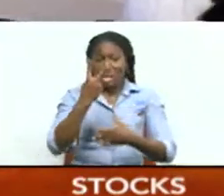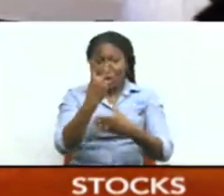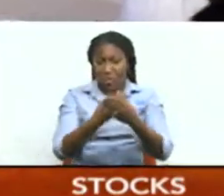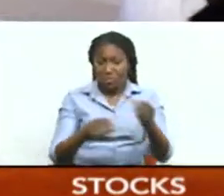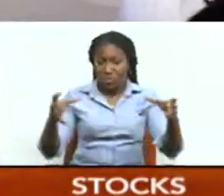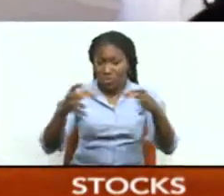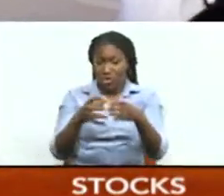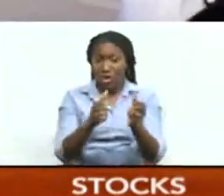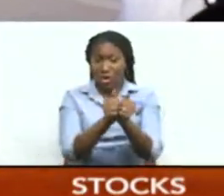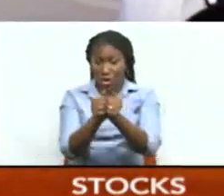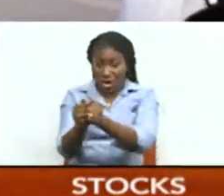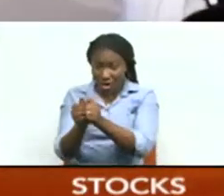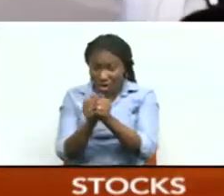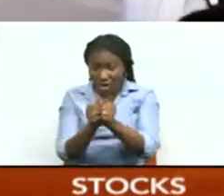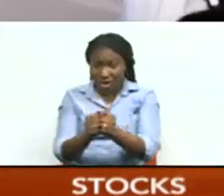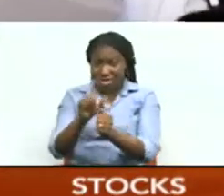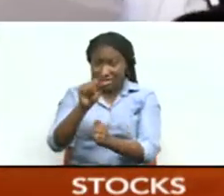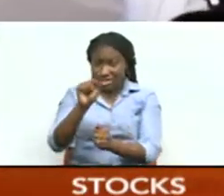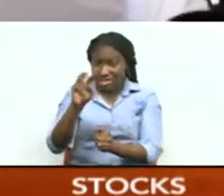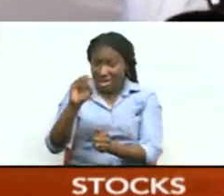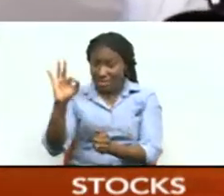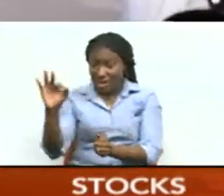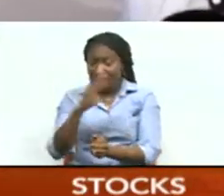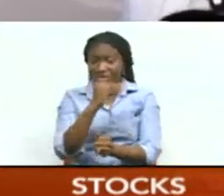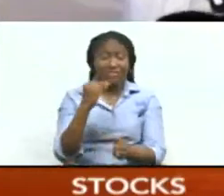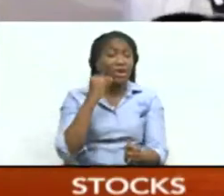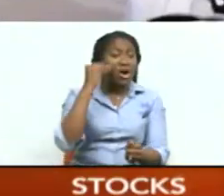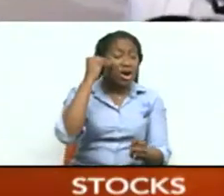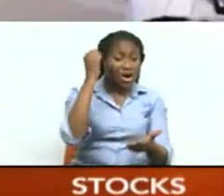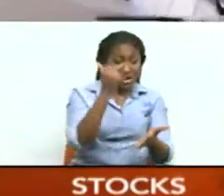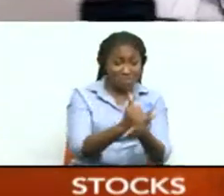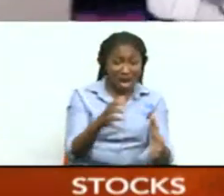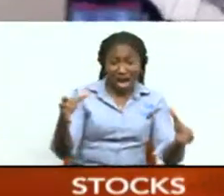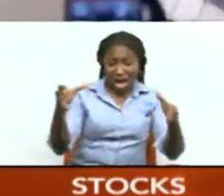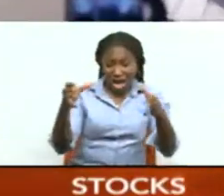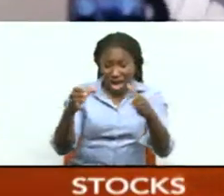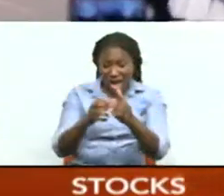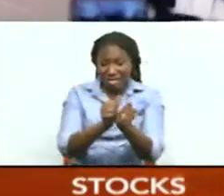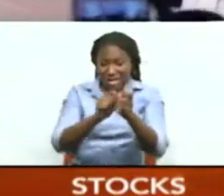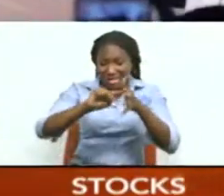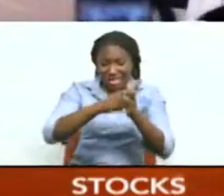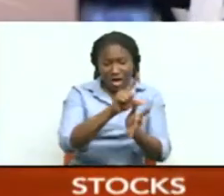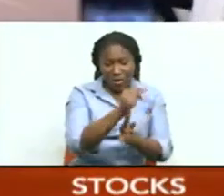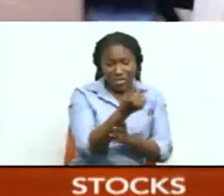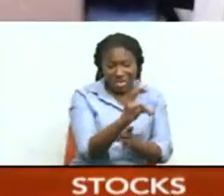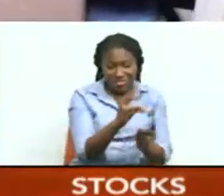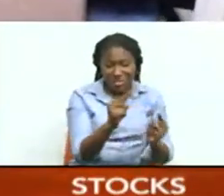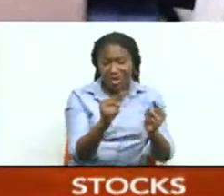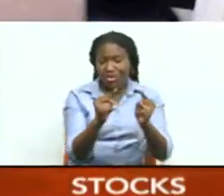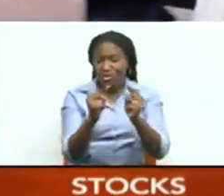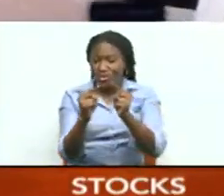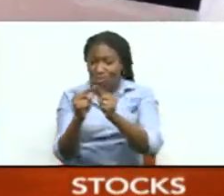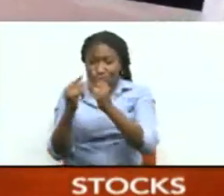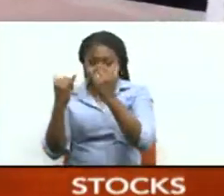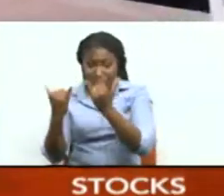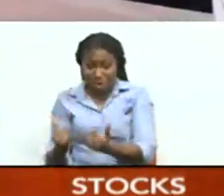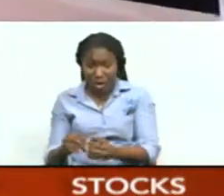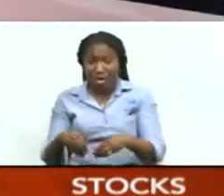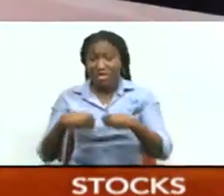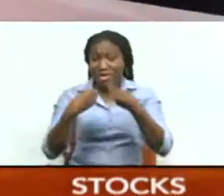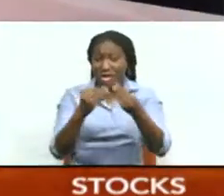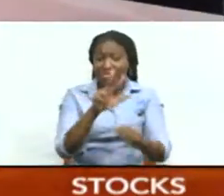the TGMF and the HMB began in 2017. And since then, they have provided $3.4 billion